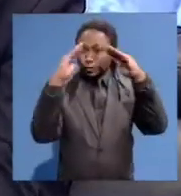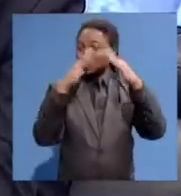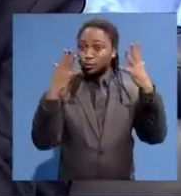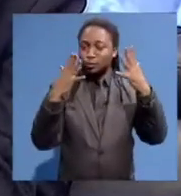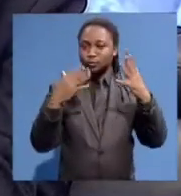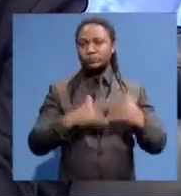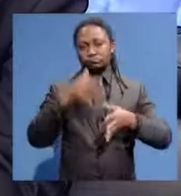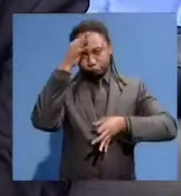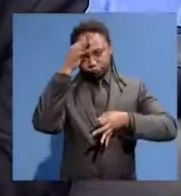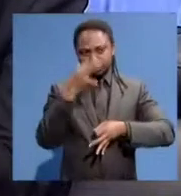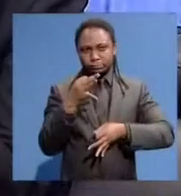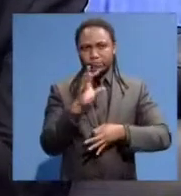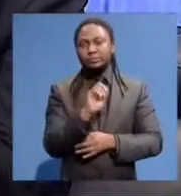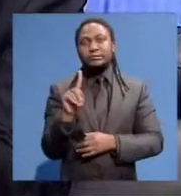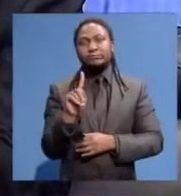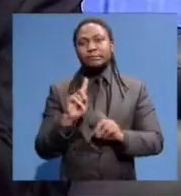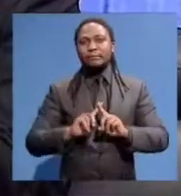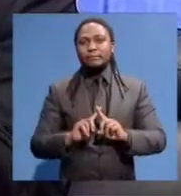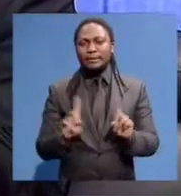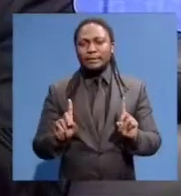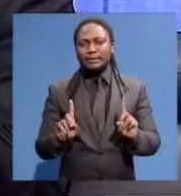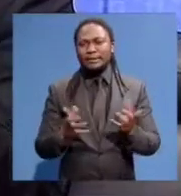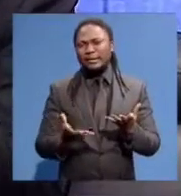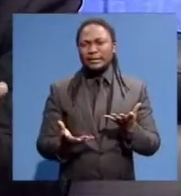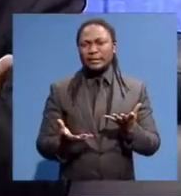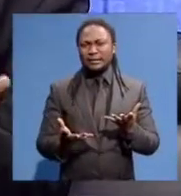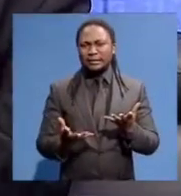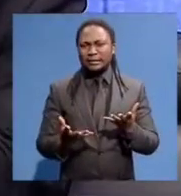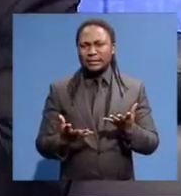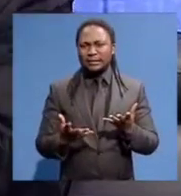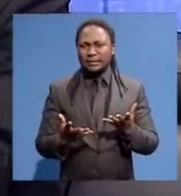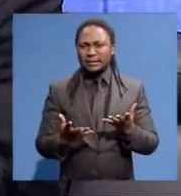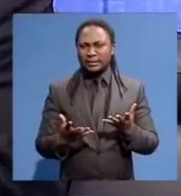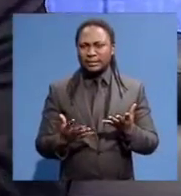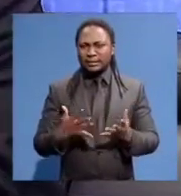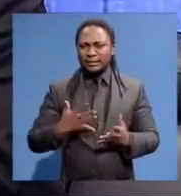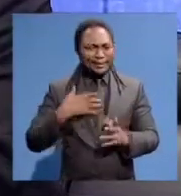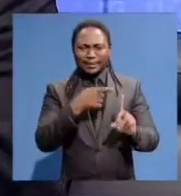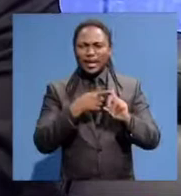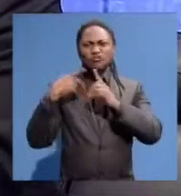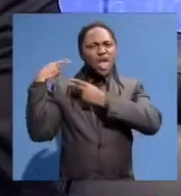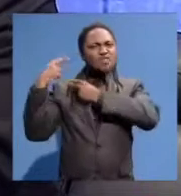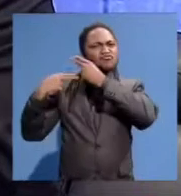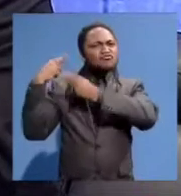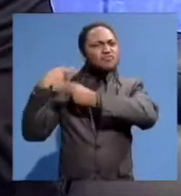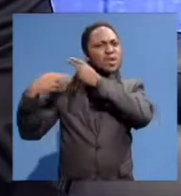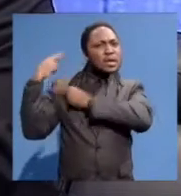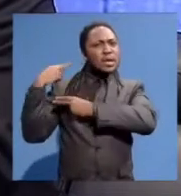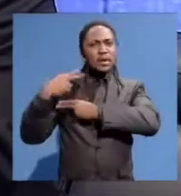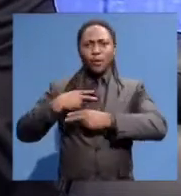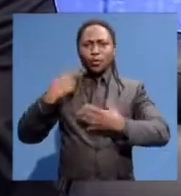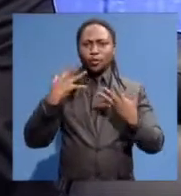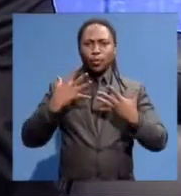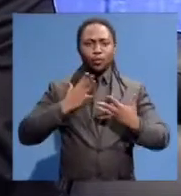and we decided to, but I said, folks, who want to be passed by this history? Because even yourselves,